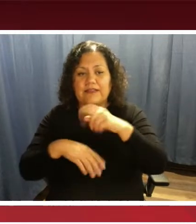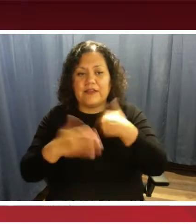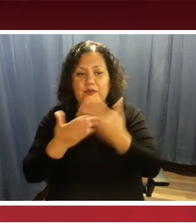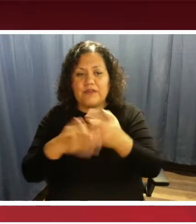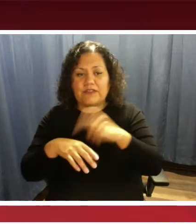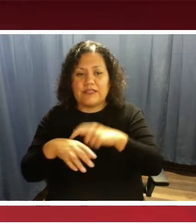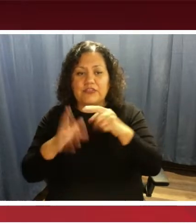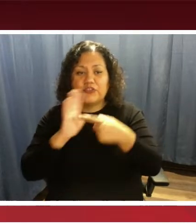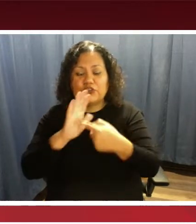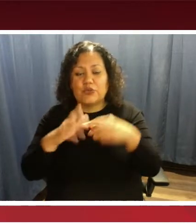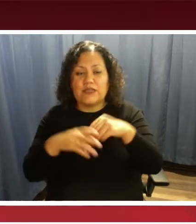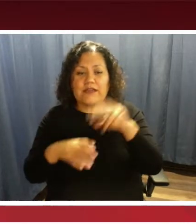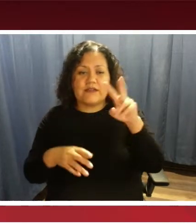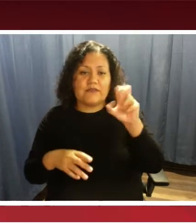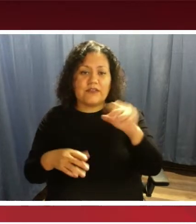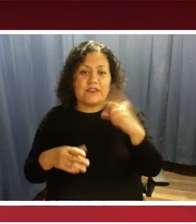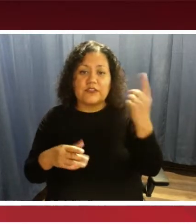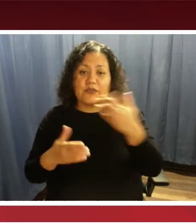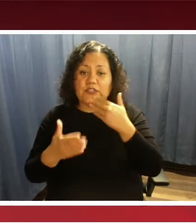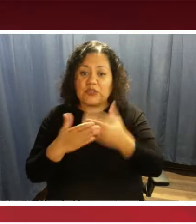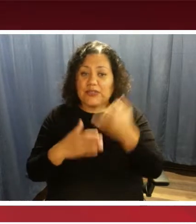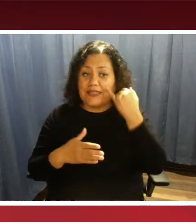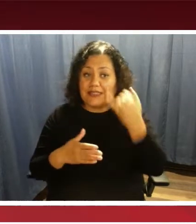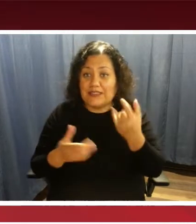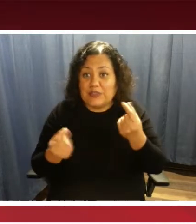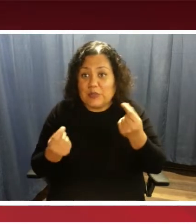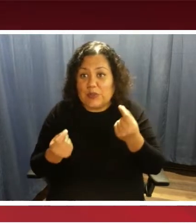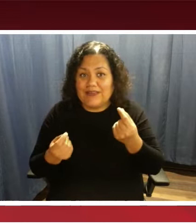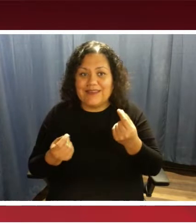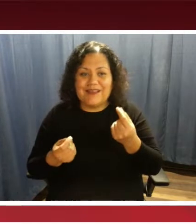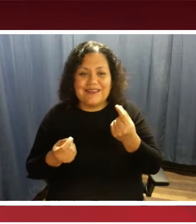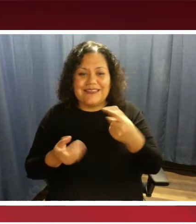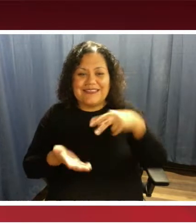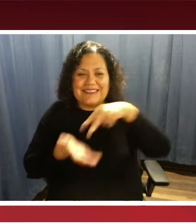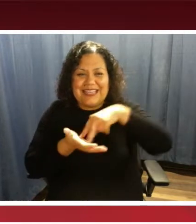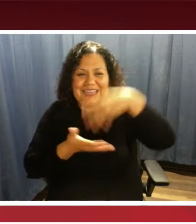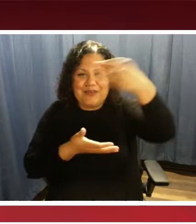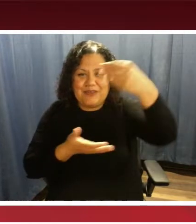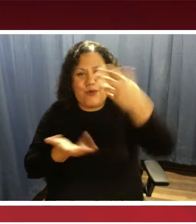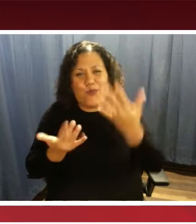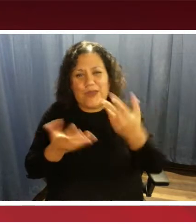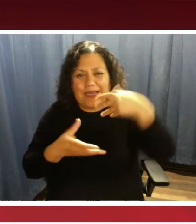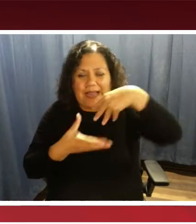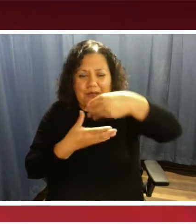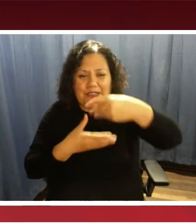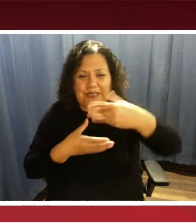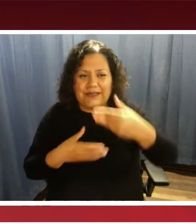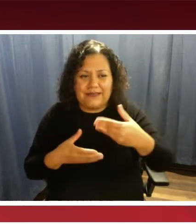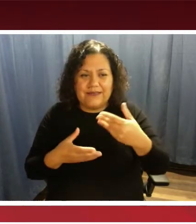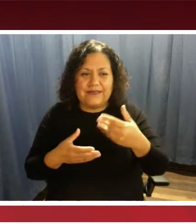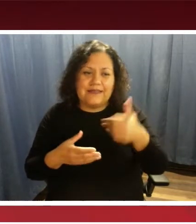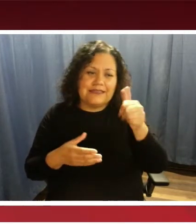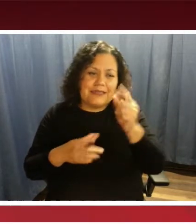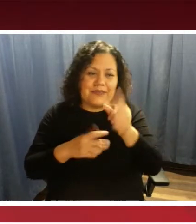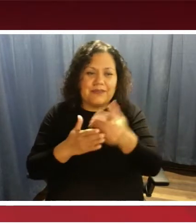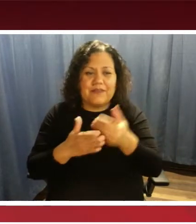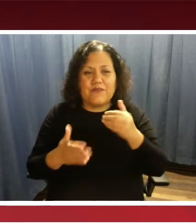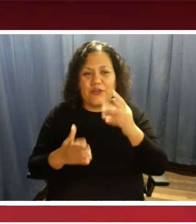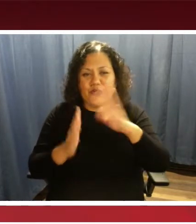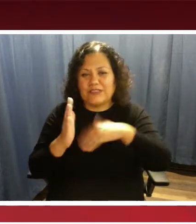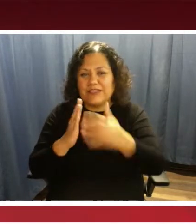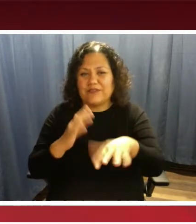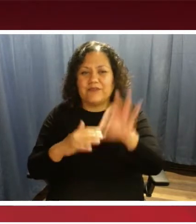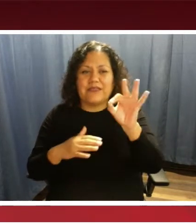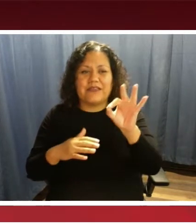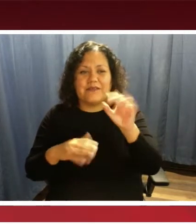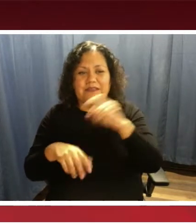always a good idea to wait at the curb 10 minutes before your scheduled pickup time to meet the VIA TransTrip vehicle. If